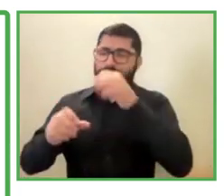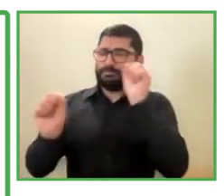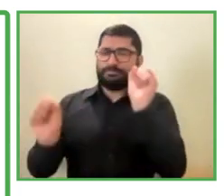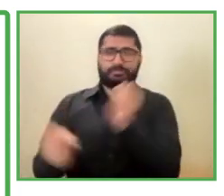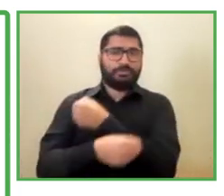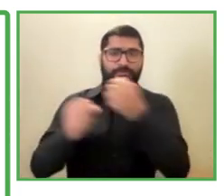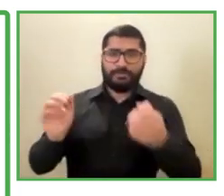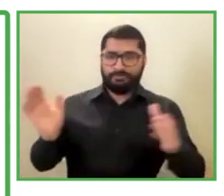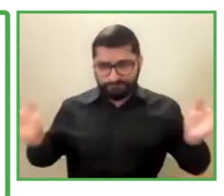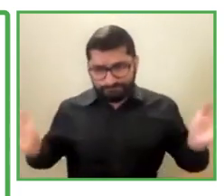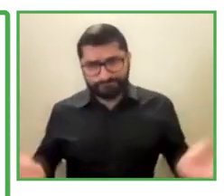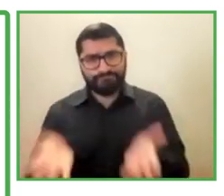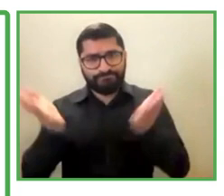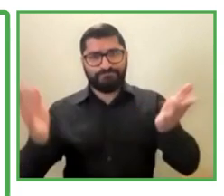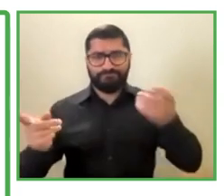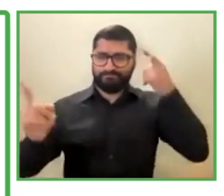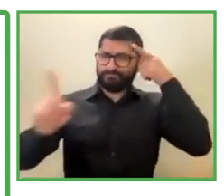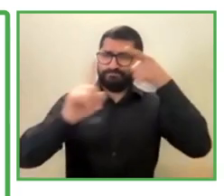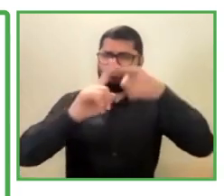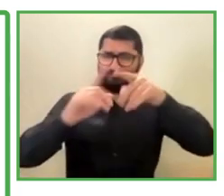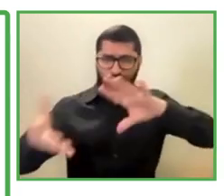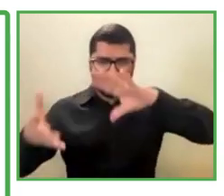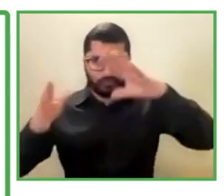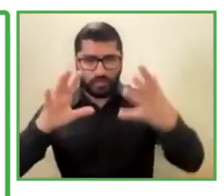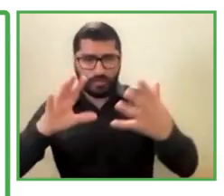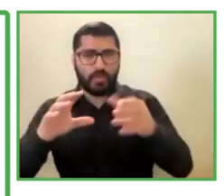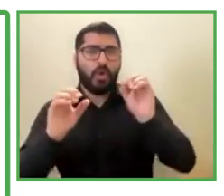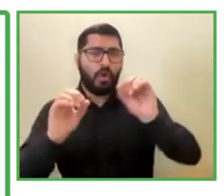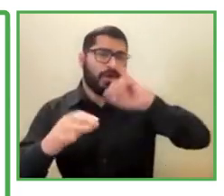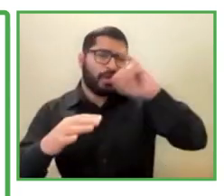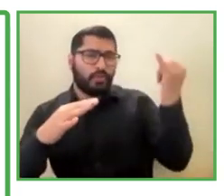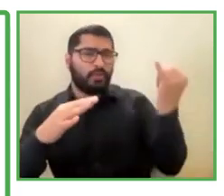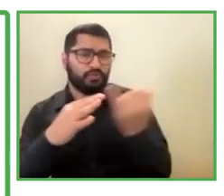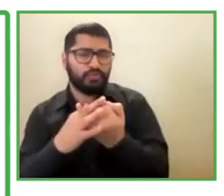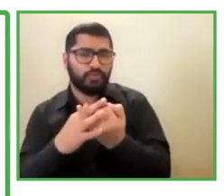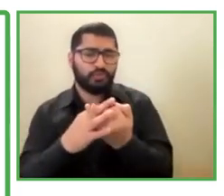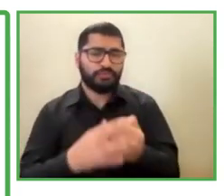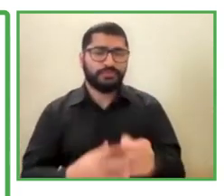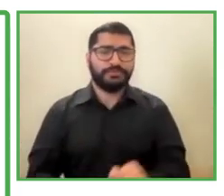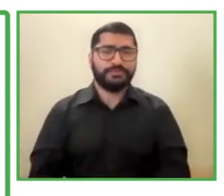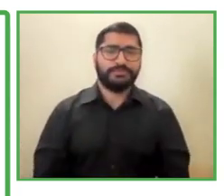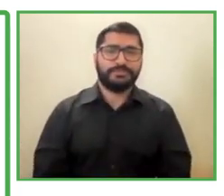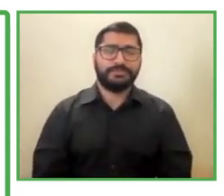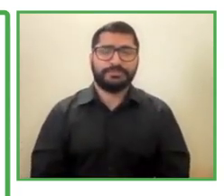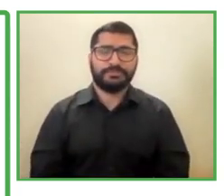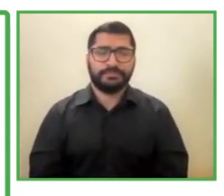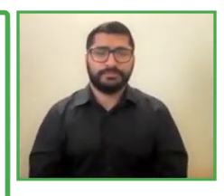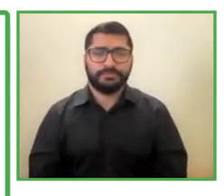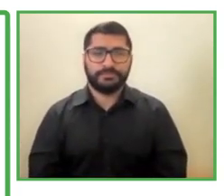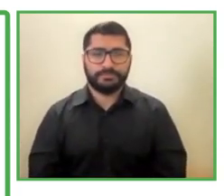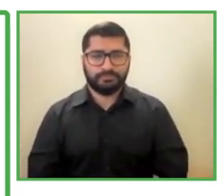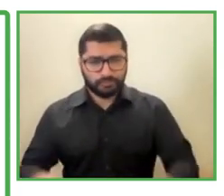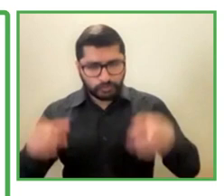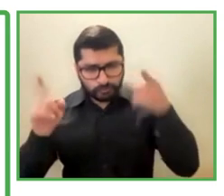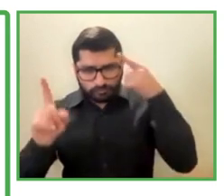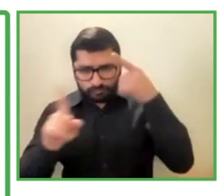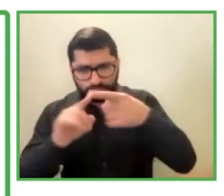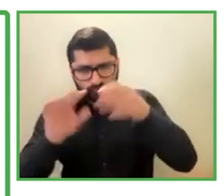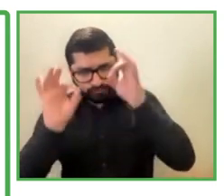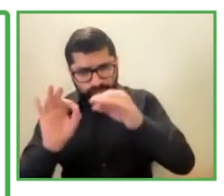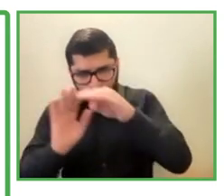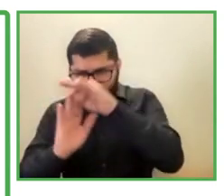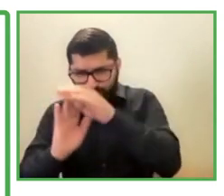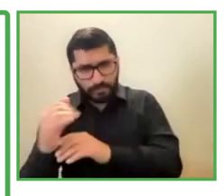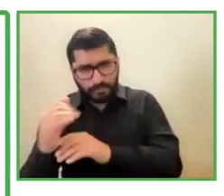practices, right? I mean, we may not be able to drive that disability inclusive workplace. So that is, you know, all about our